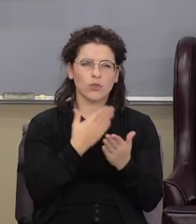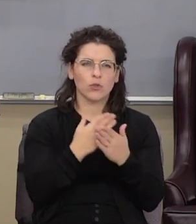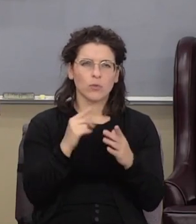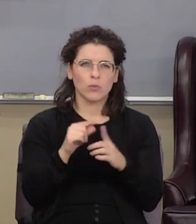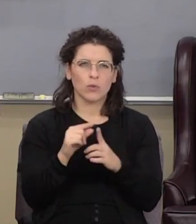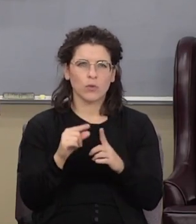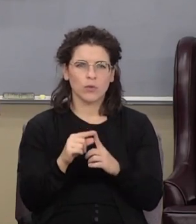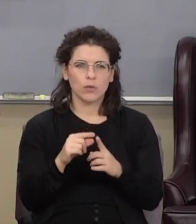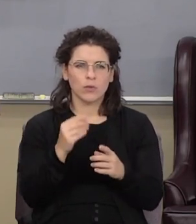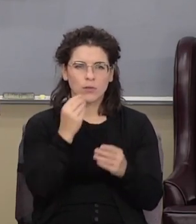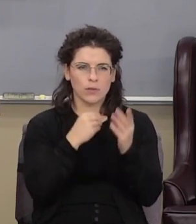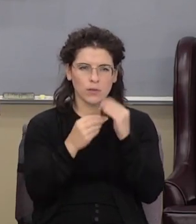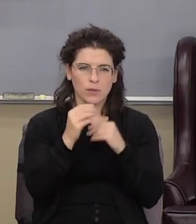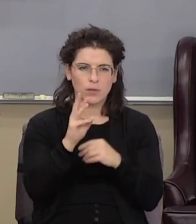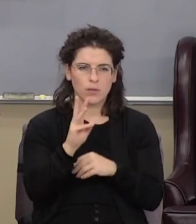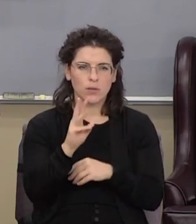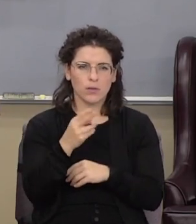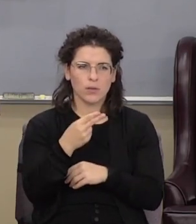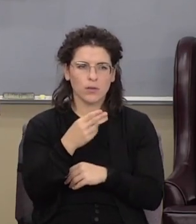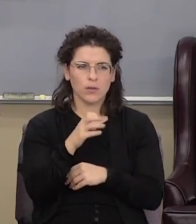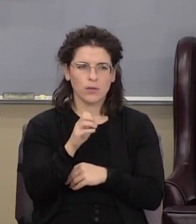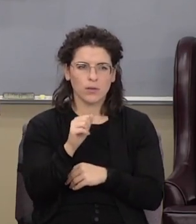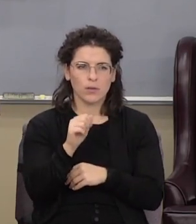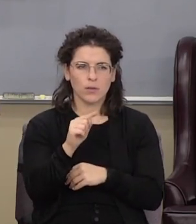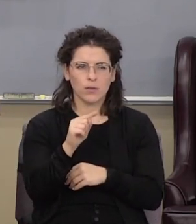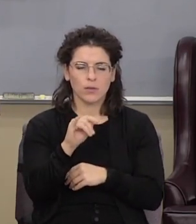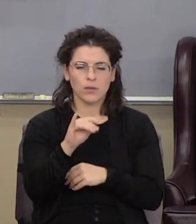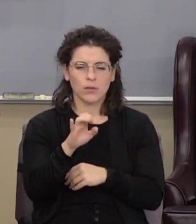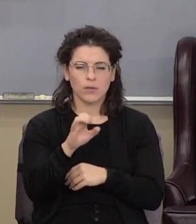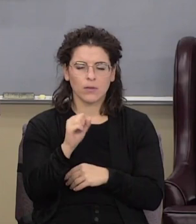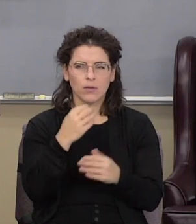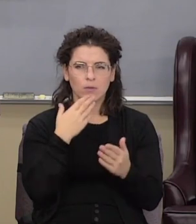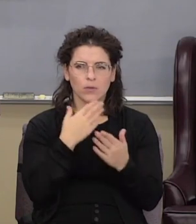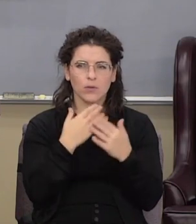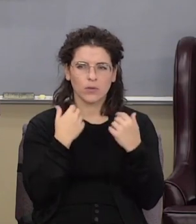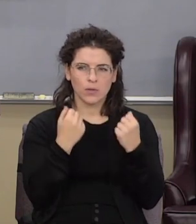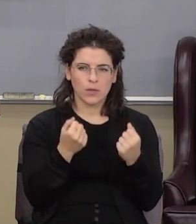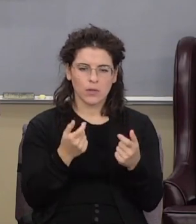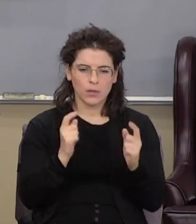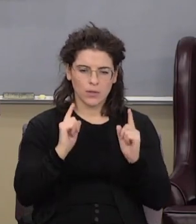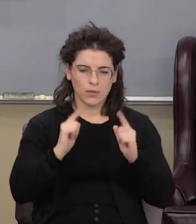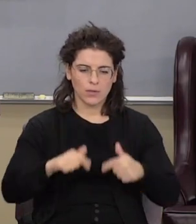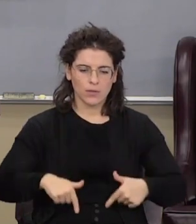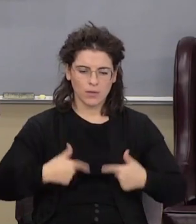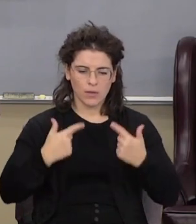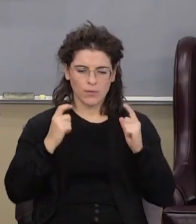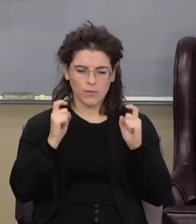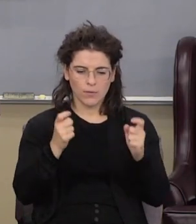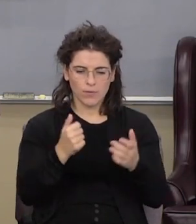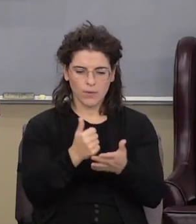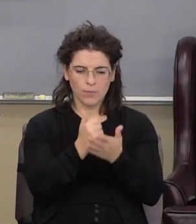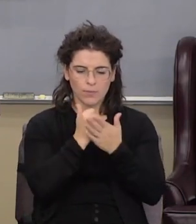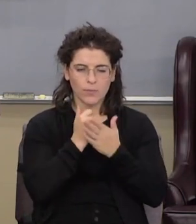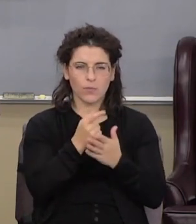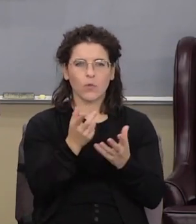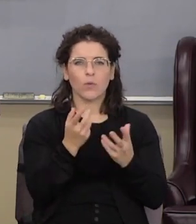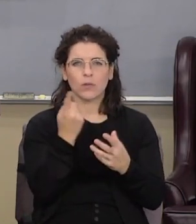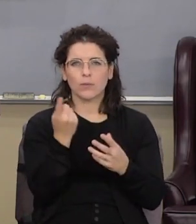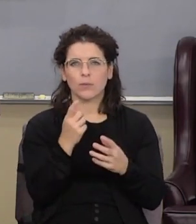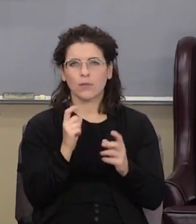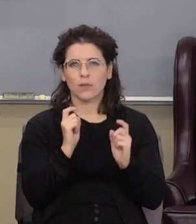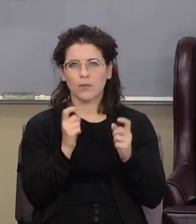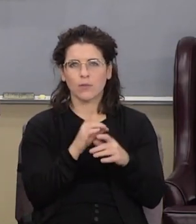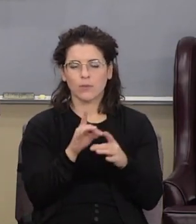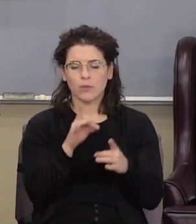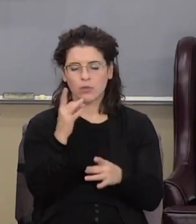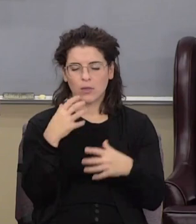wheaties he's eating his wheaties he's eating something good and solid life giving health you want something to give you some spiritual health that's